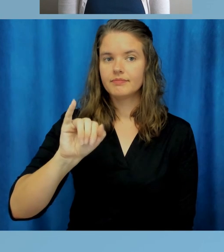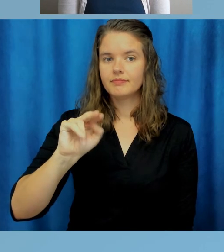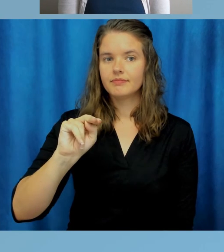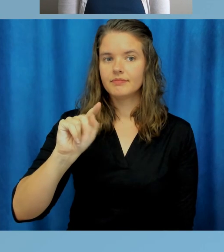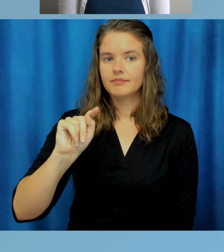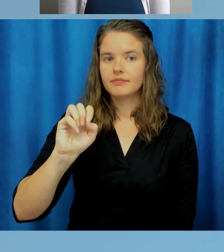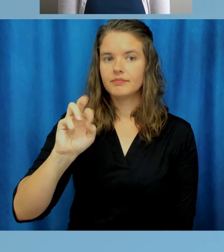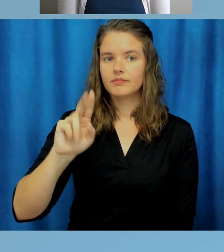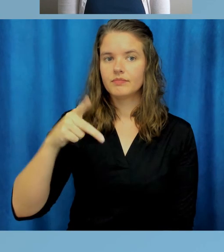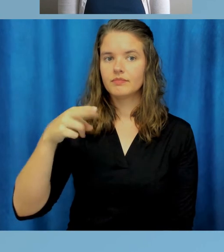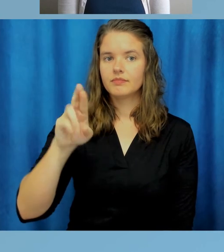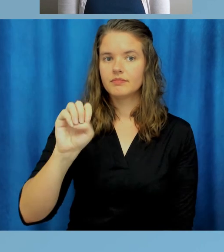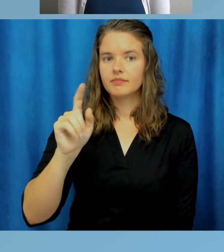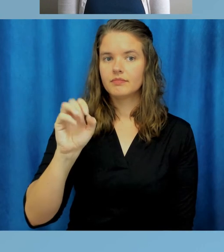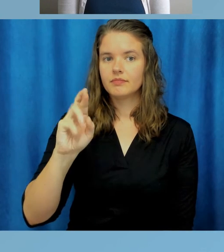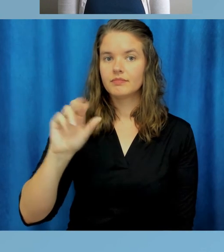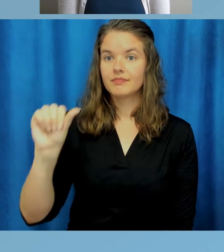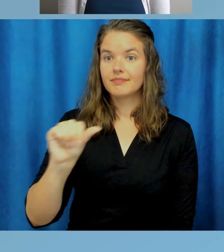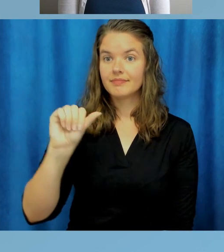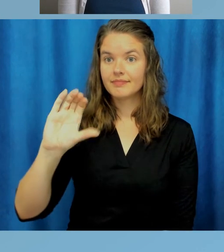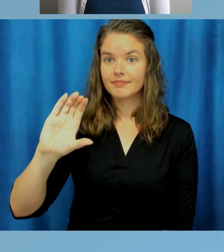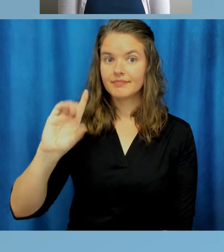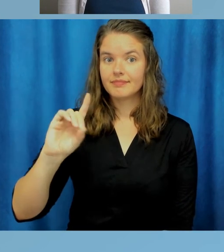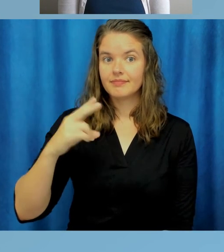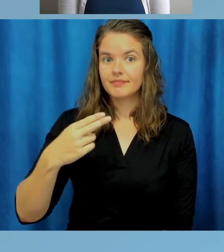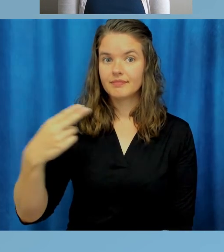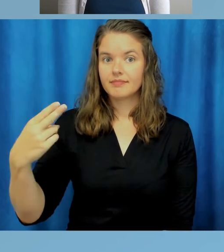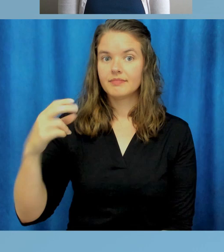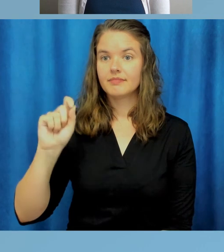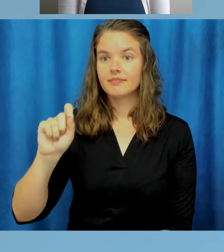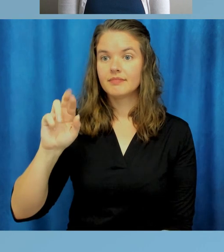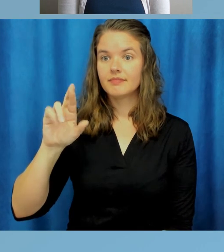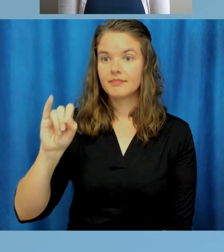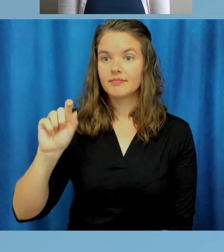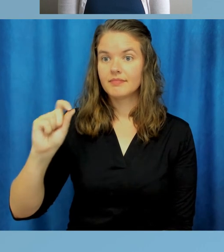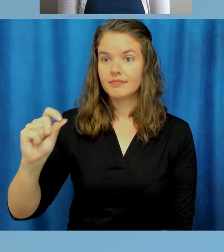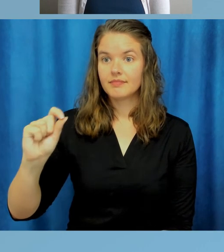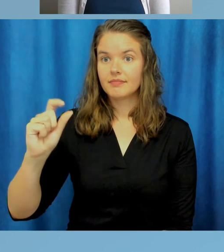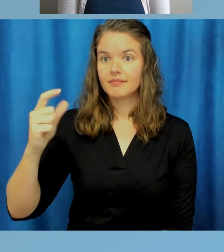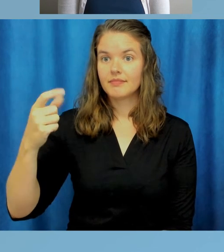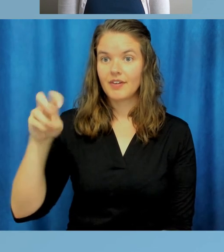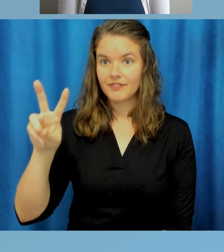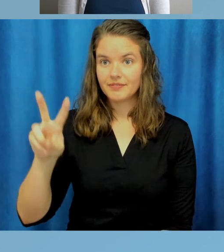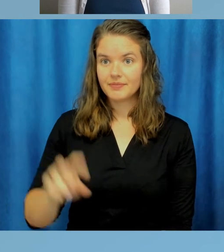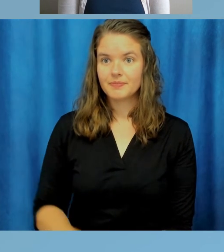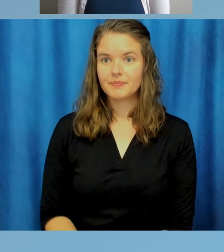.interpreter at cdhh.ri.gov.